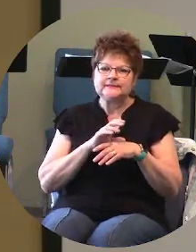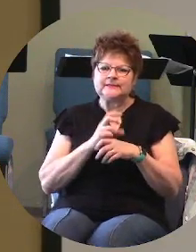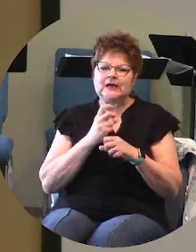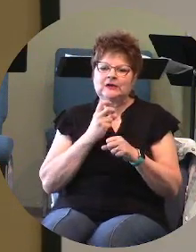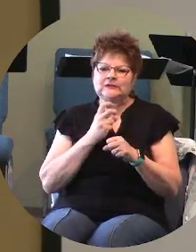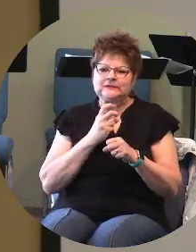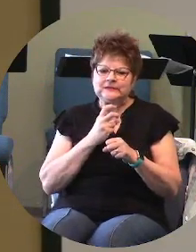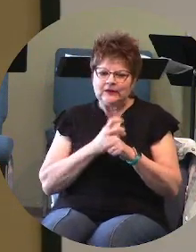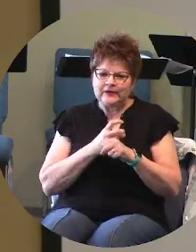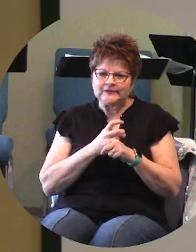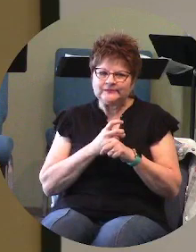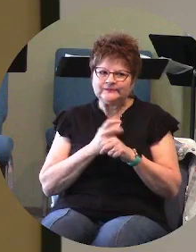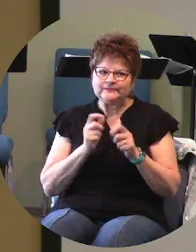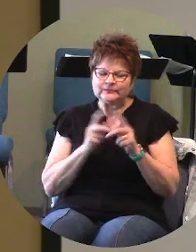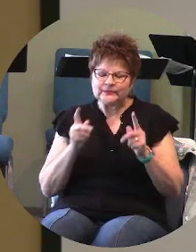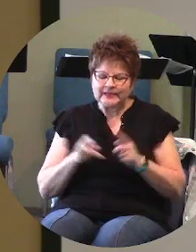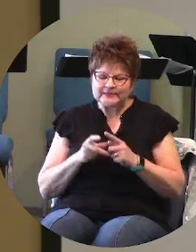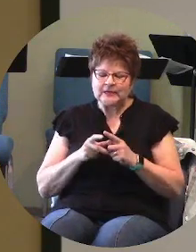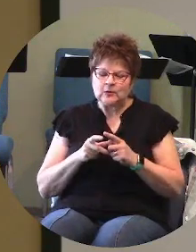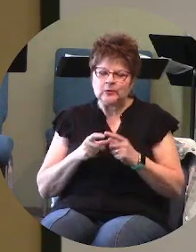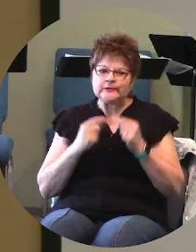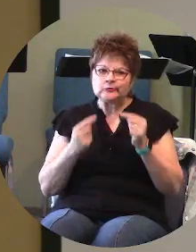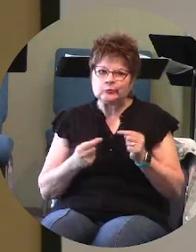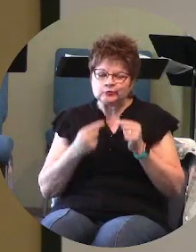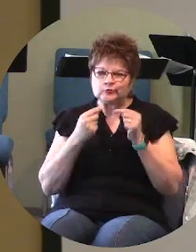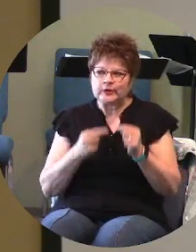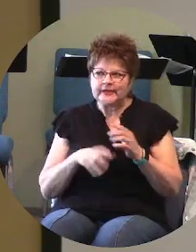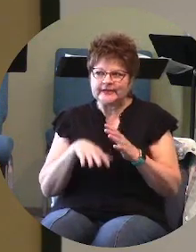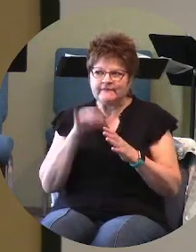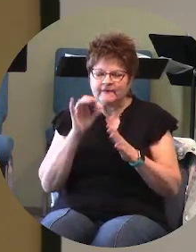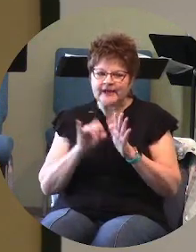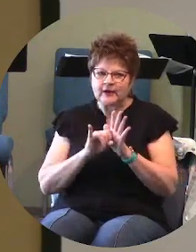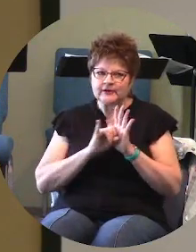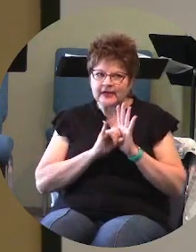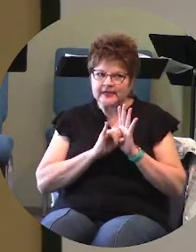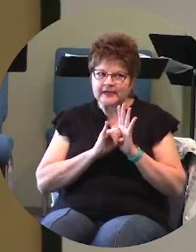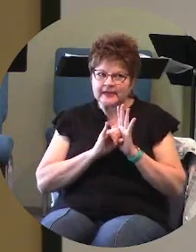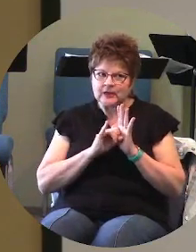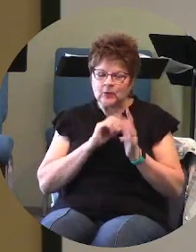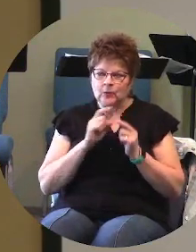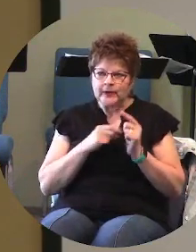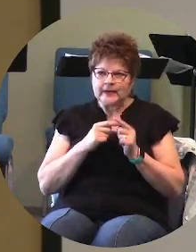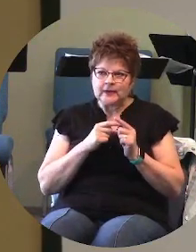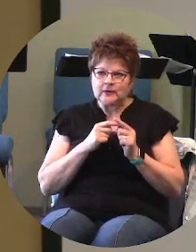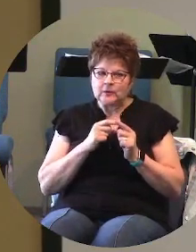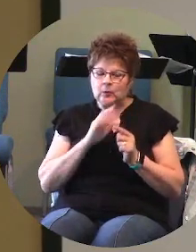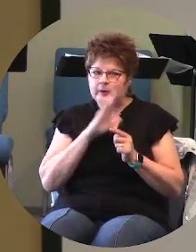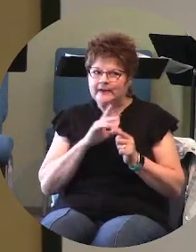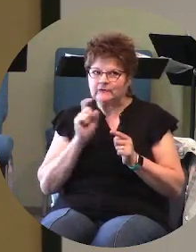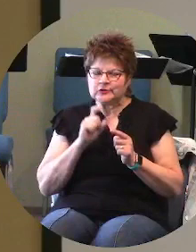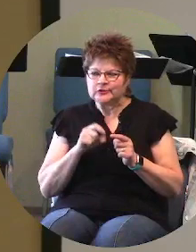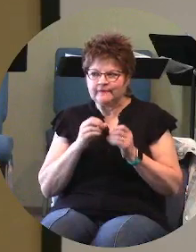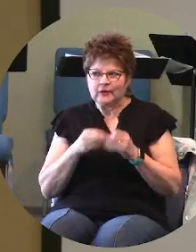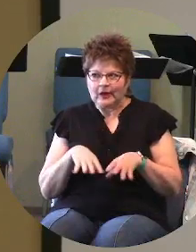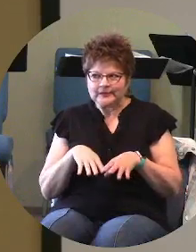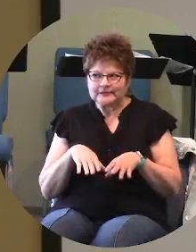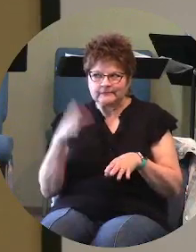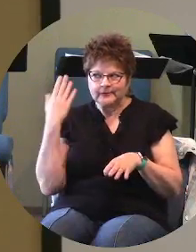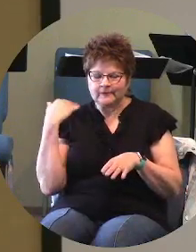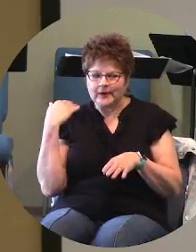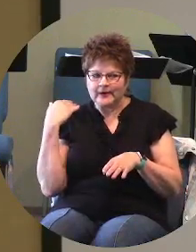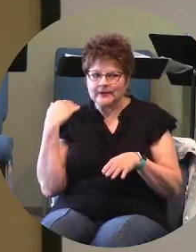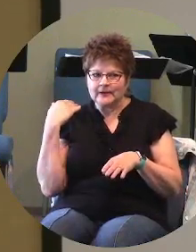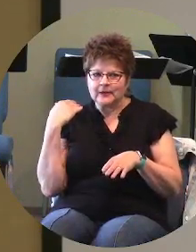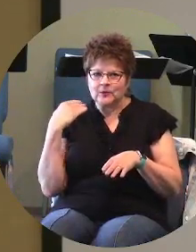struggling to find our identity when we never should have lost our identity when we never should have had